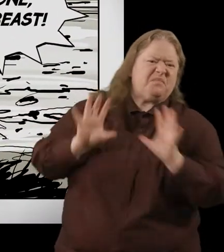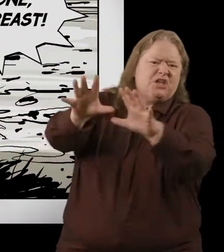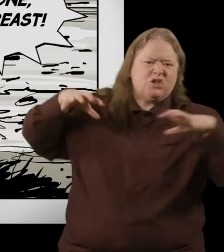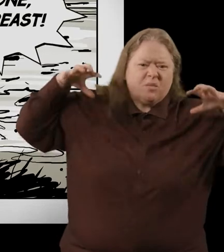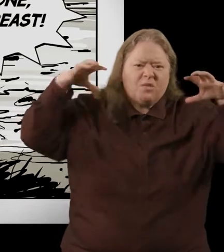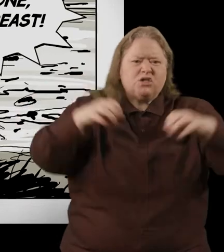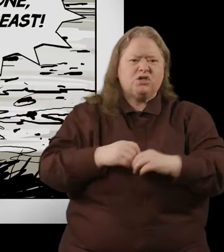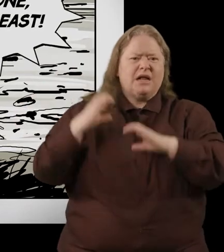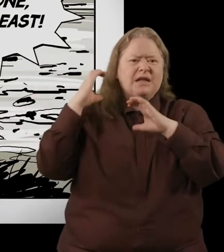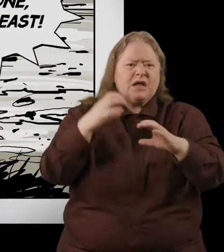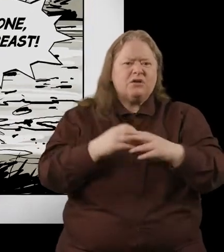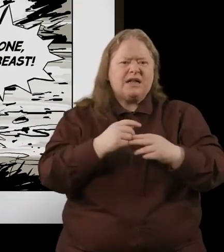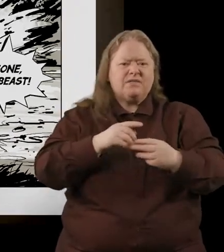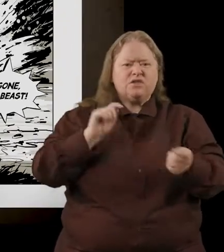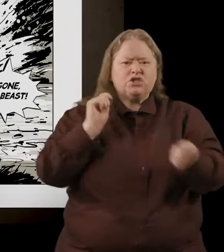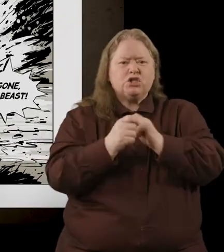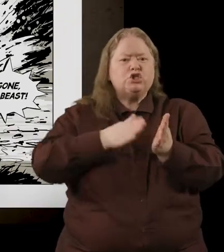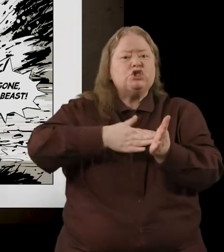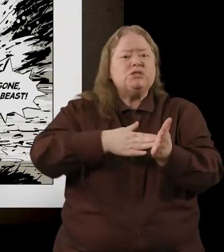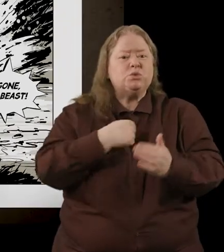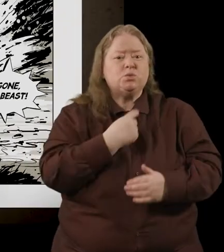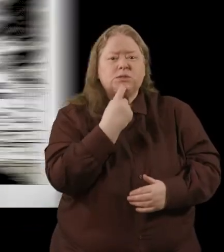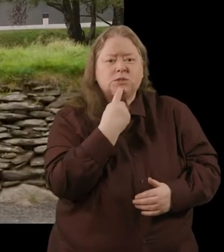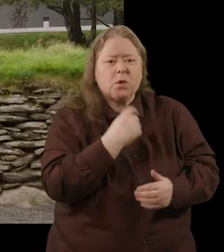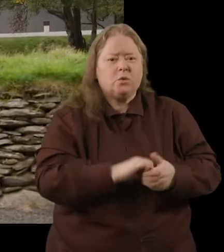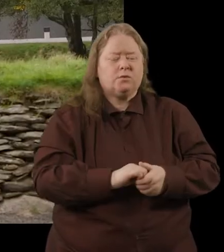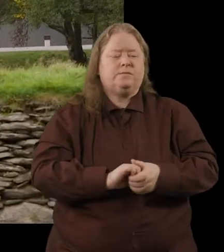being burnt and even turning cheese into stone.